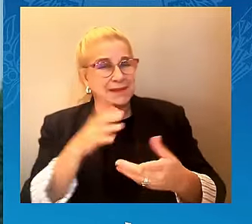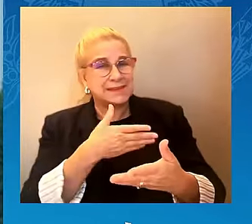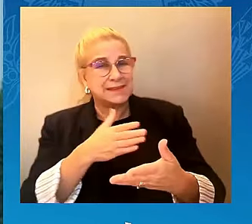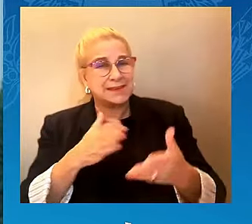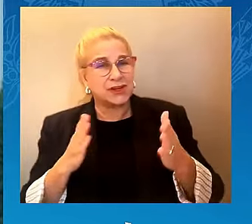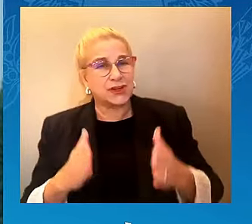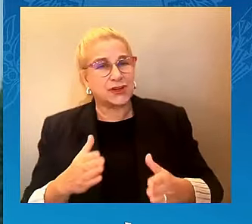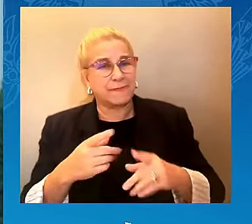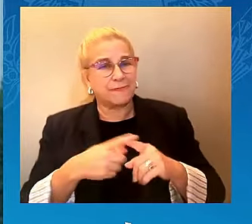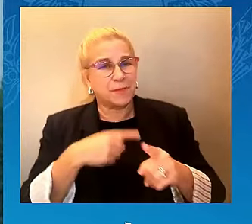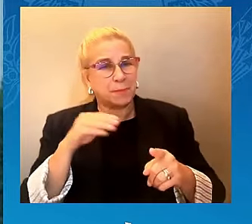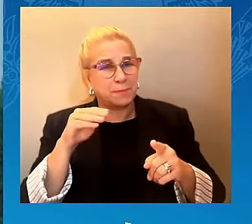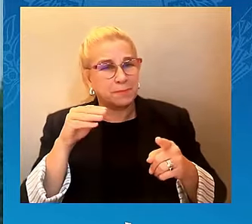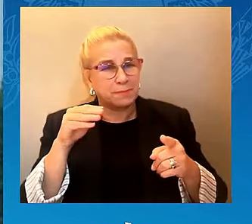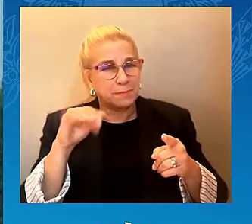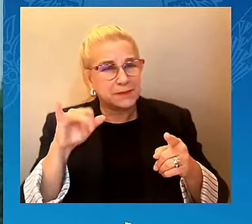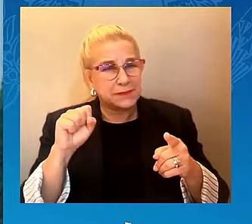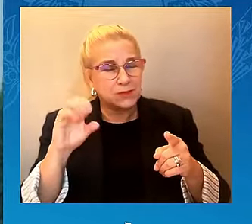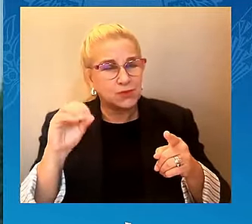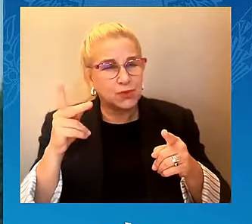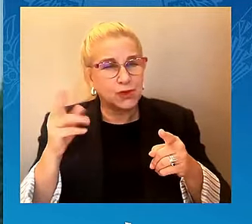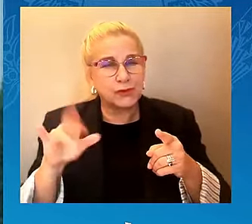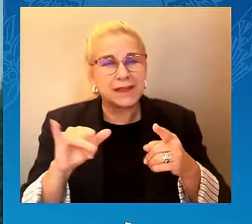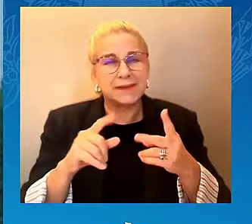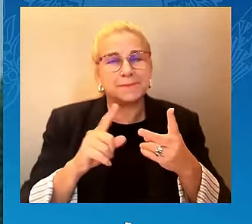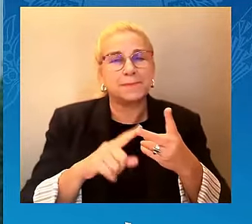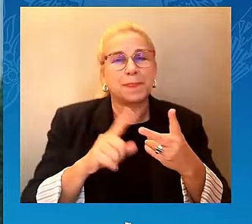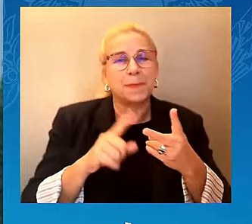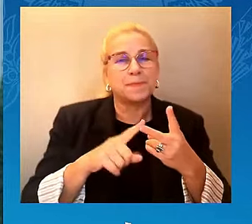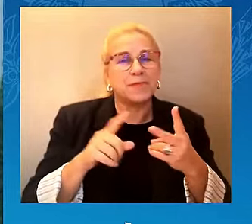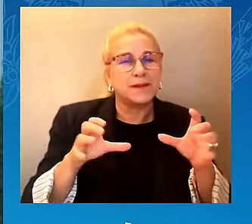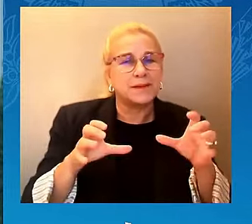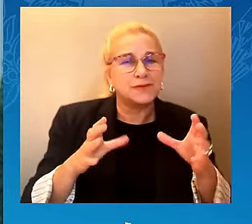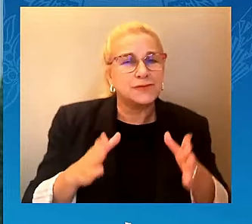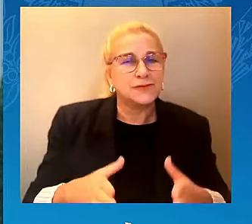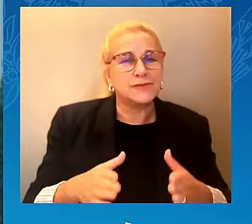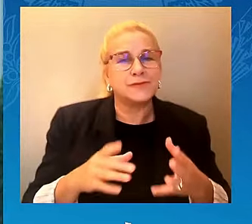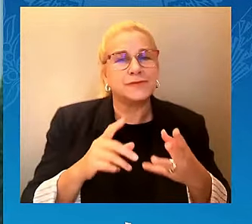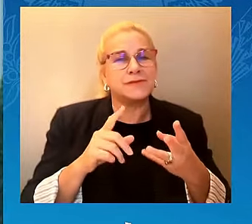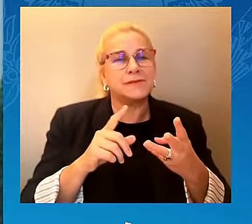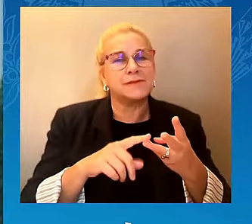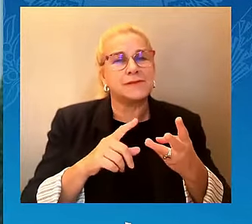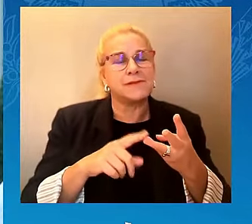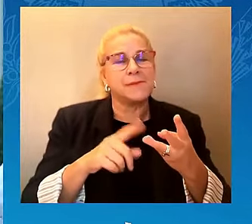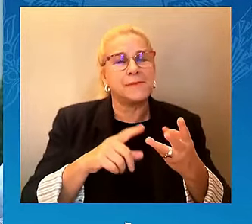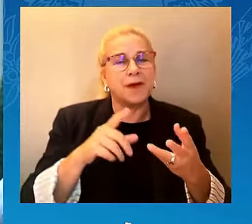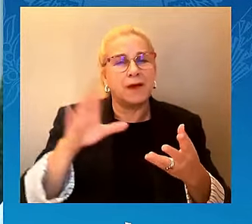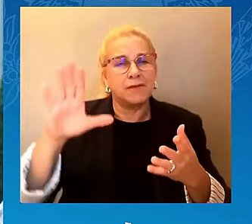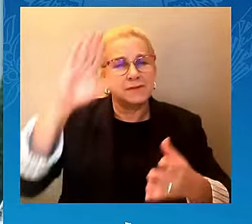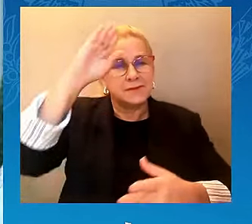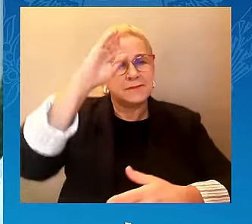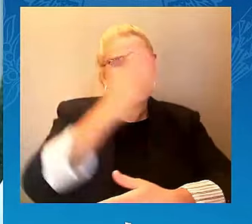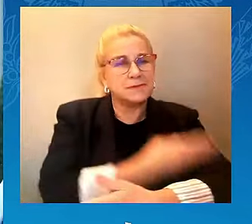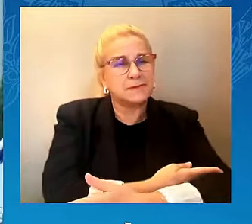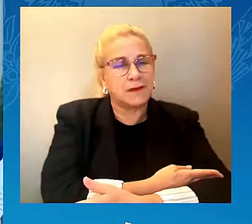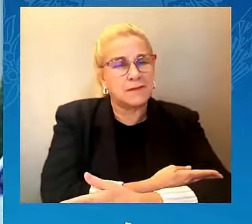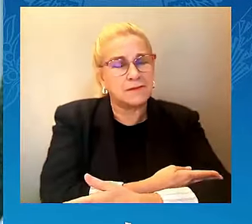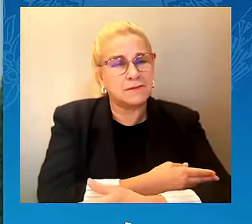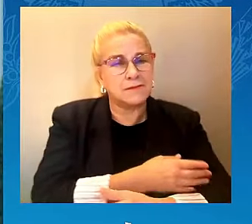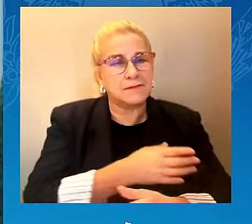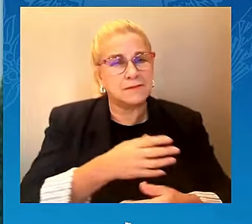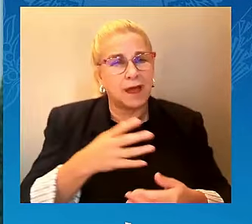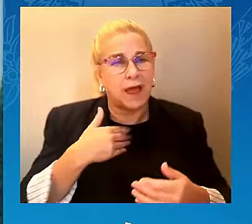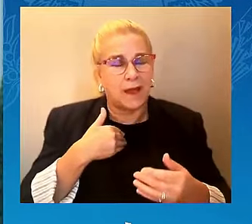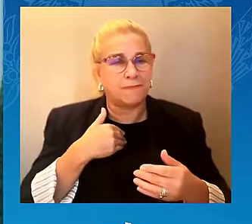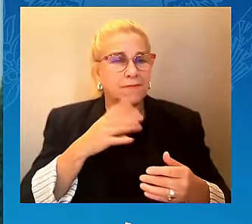studied in Seattle and who was the grandson of Holocaust survivors, and a dancer from California